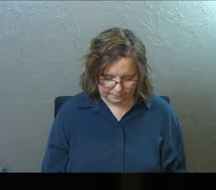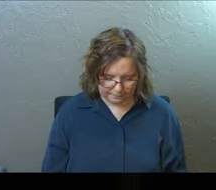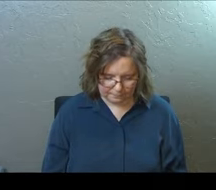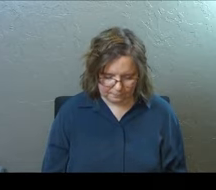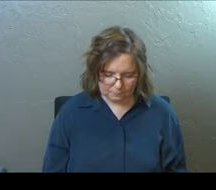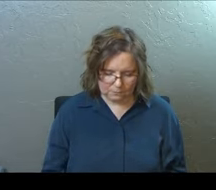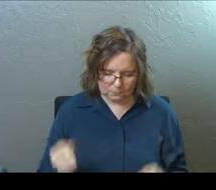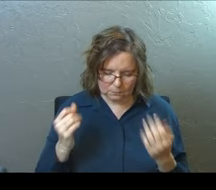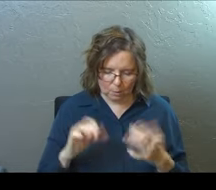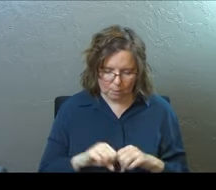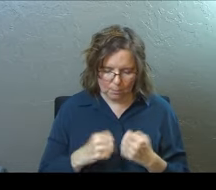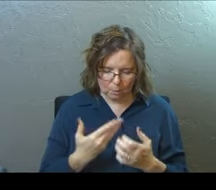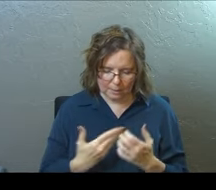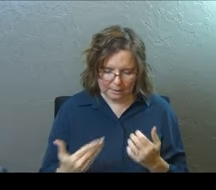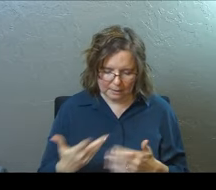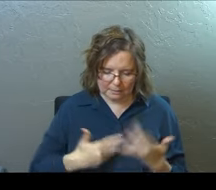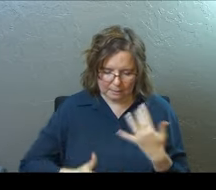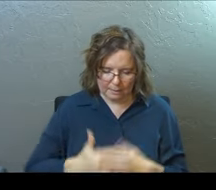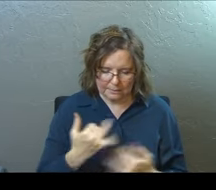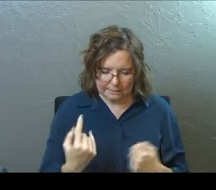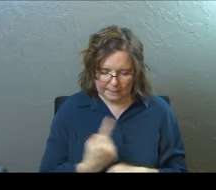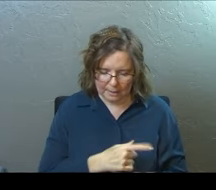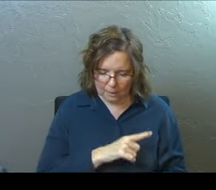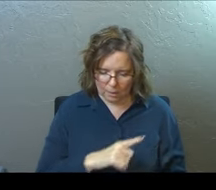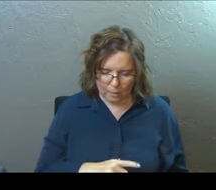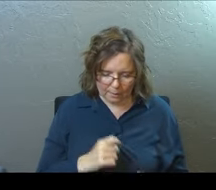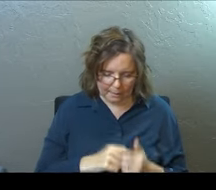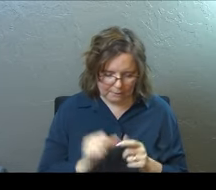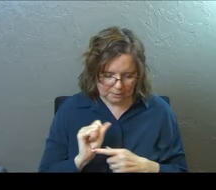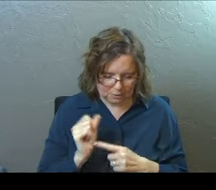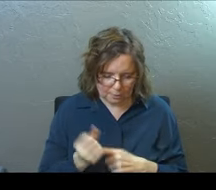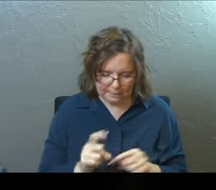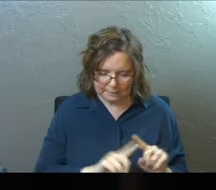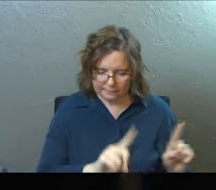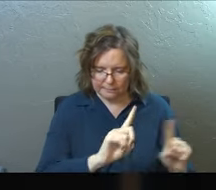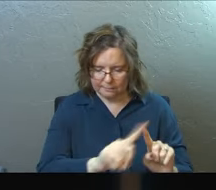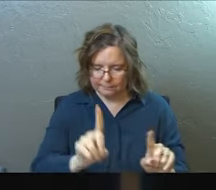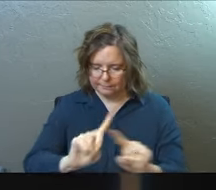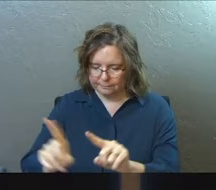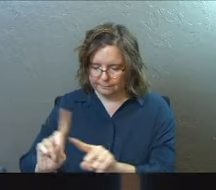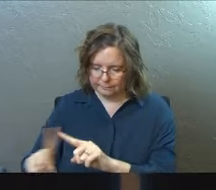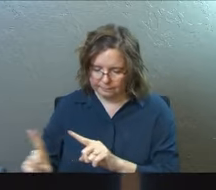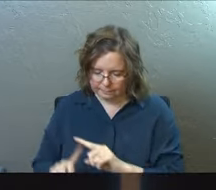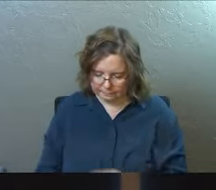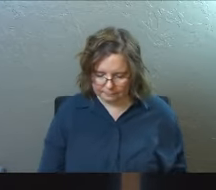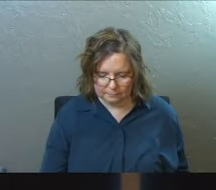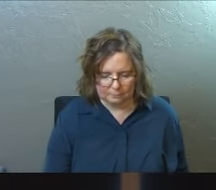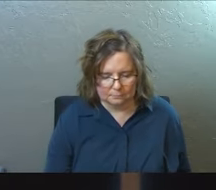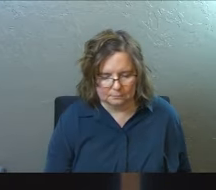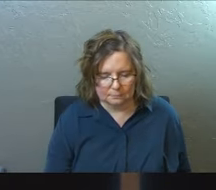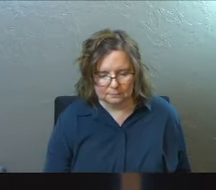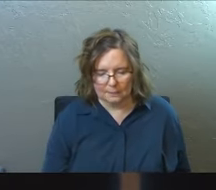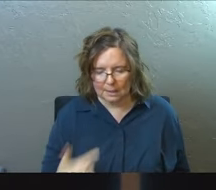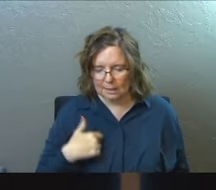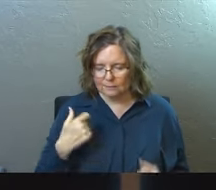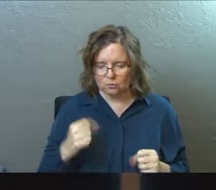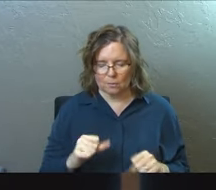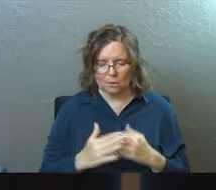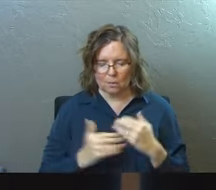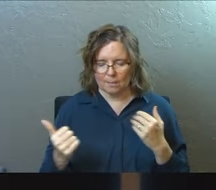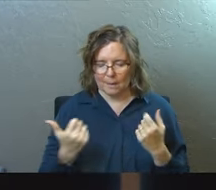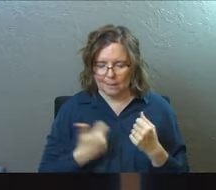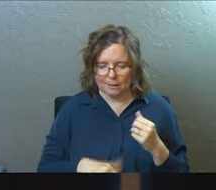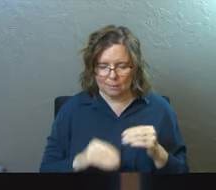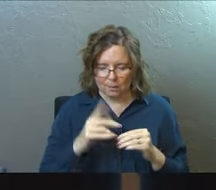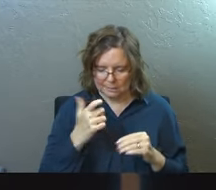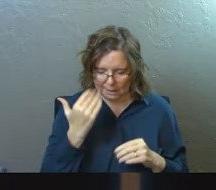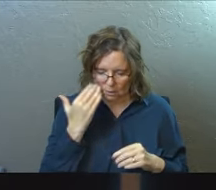Lord there's so many broken things amongst us today Lord and every situation is different and Lord I'm not even gonna try and call them